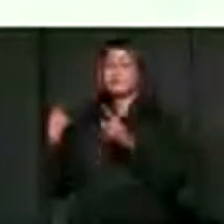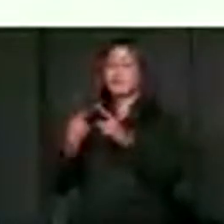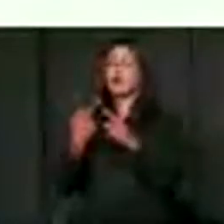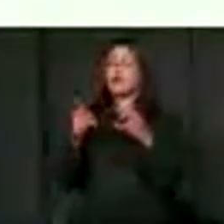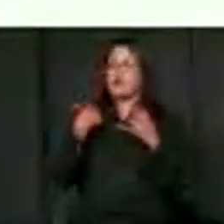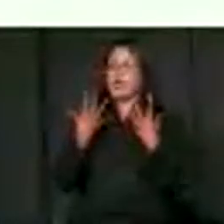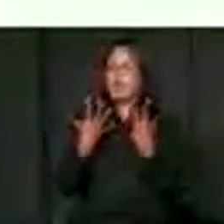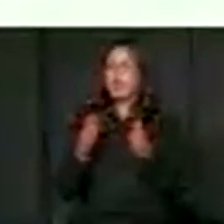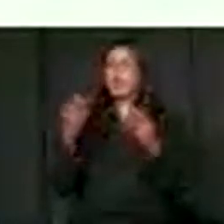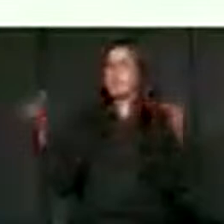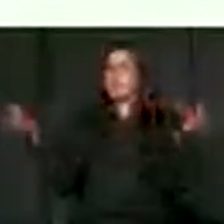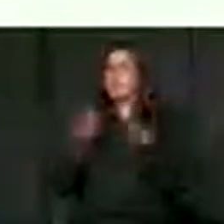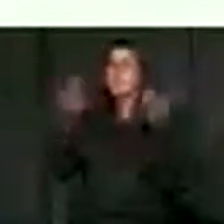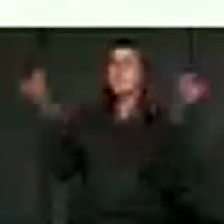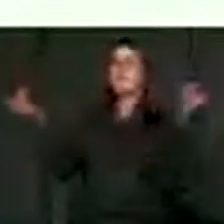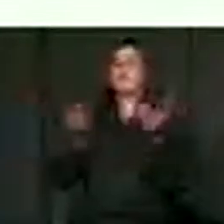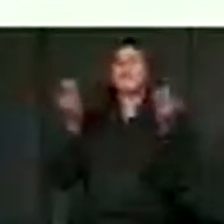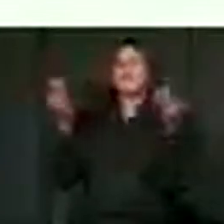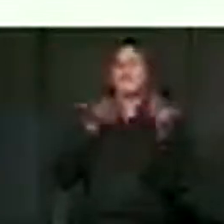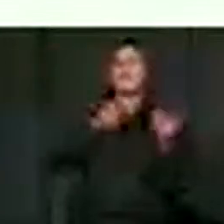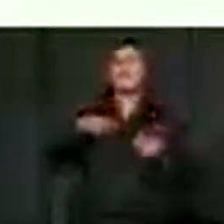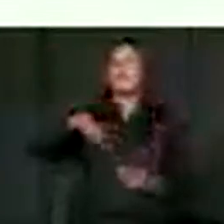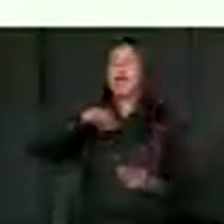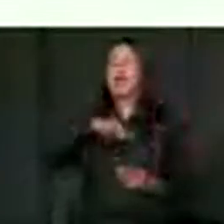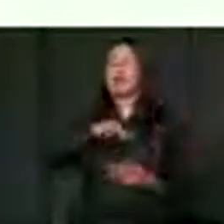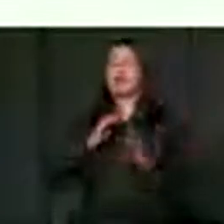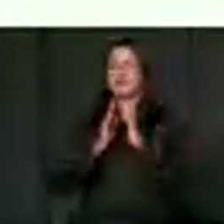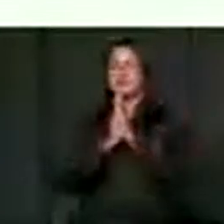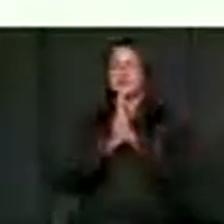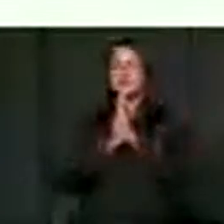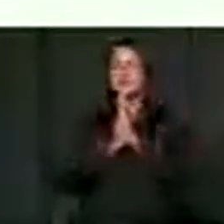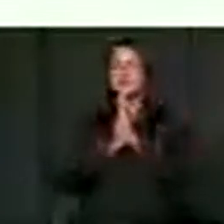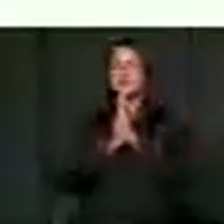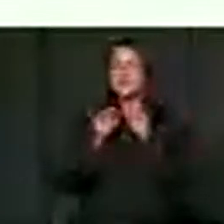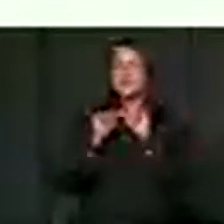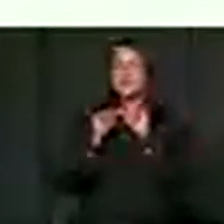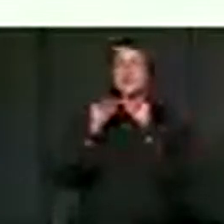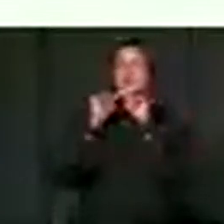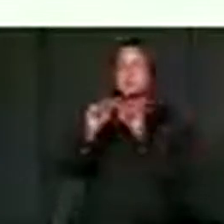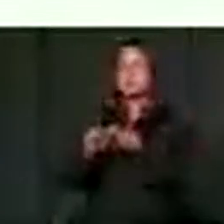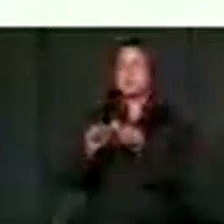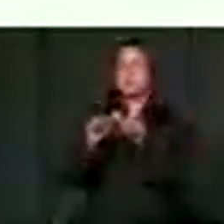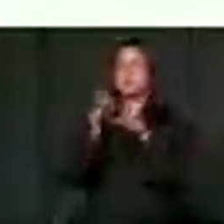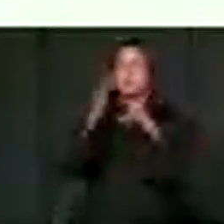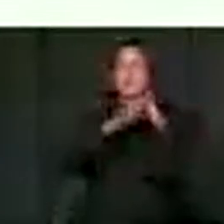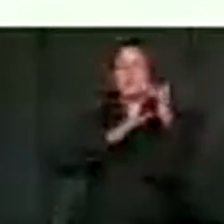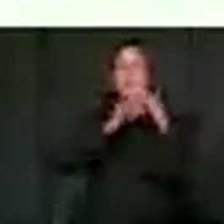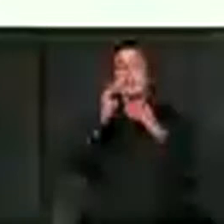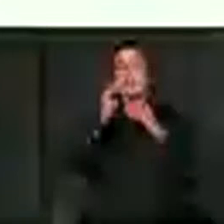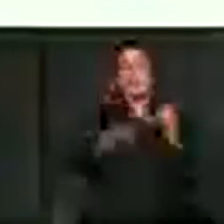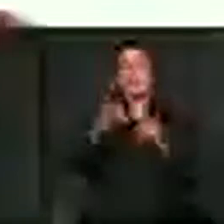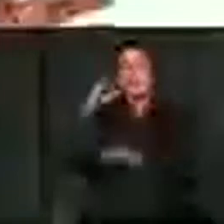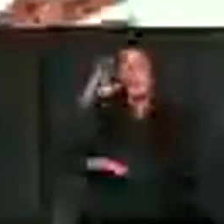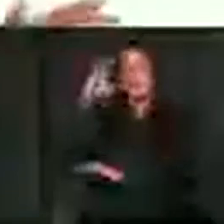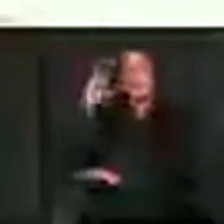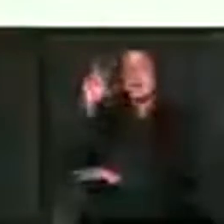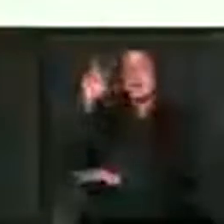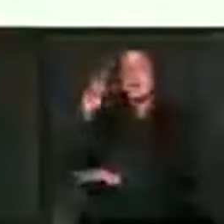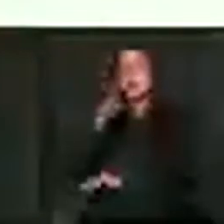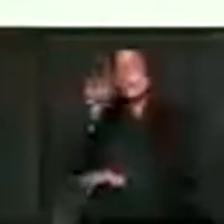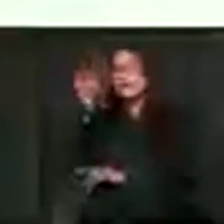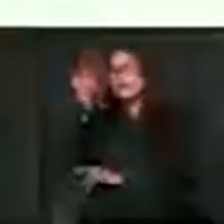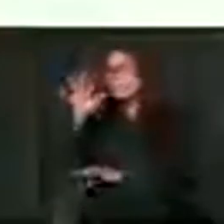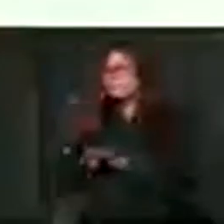-energized us to continue rebooting as the CEO of NCT has really